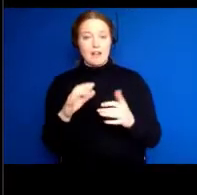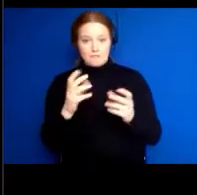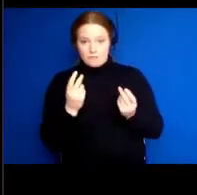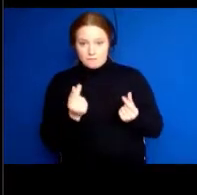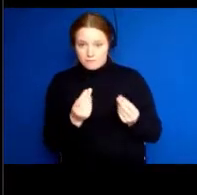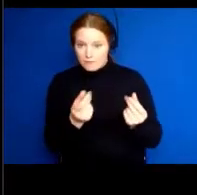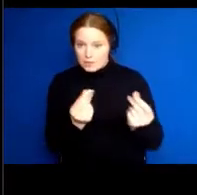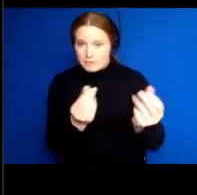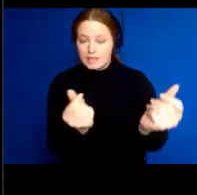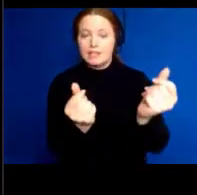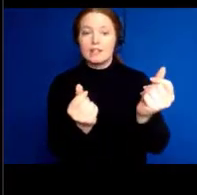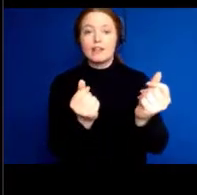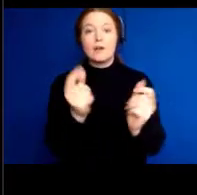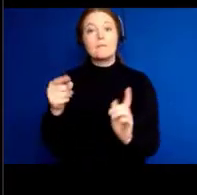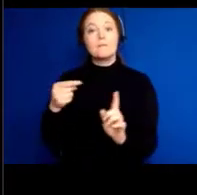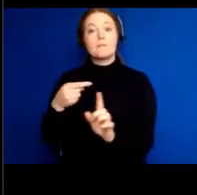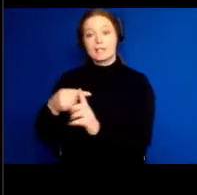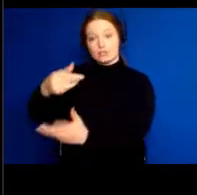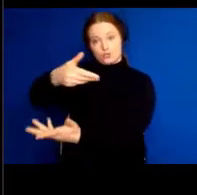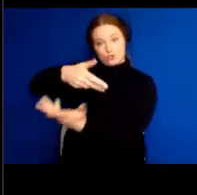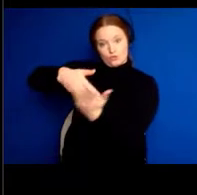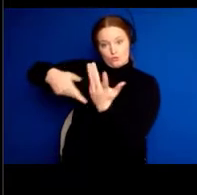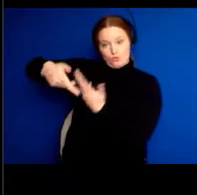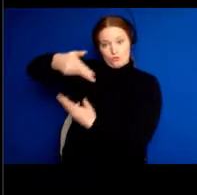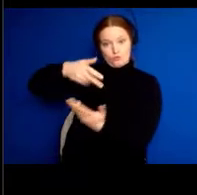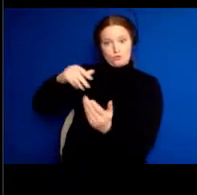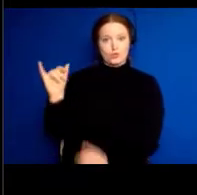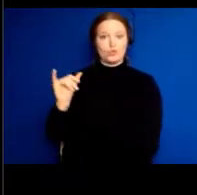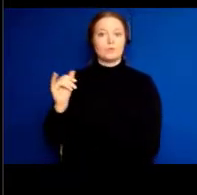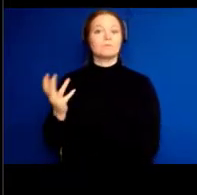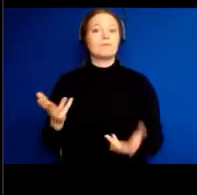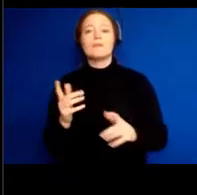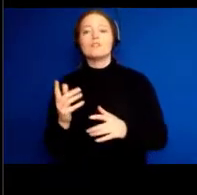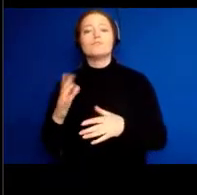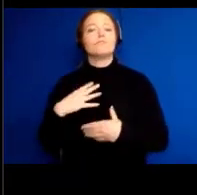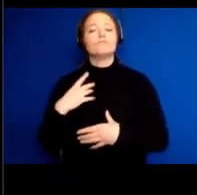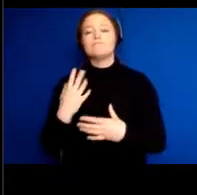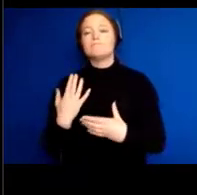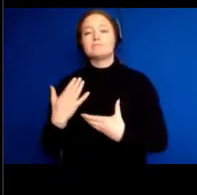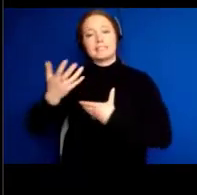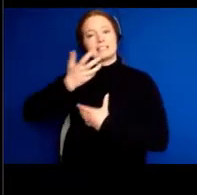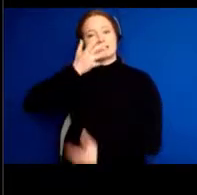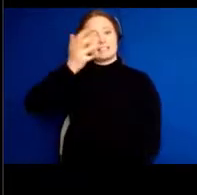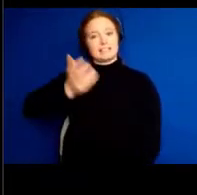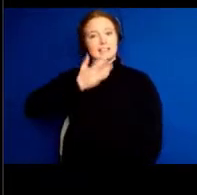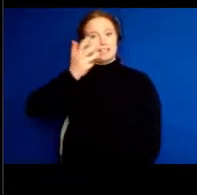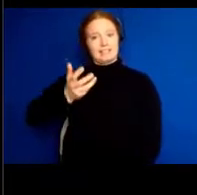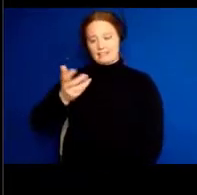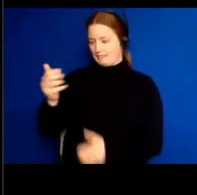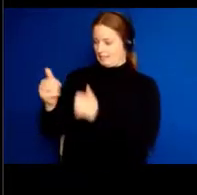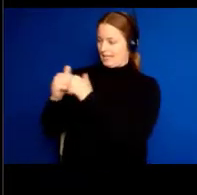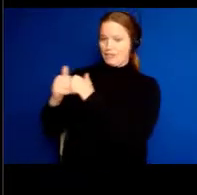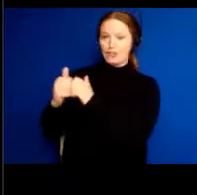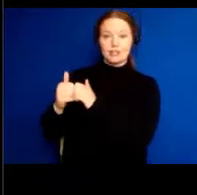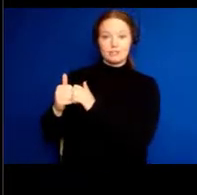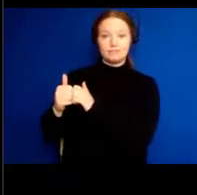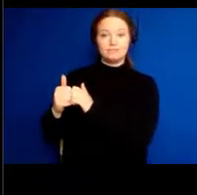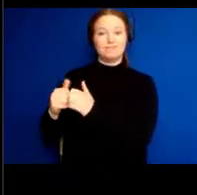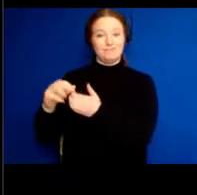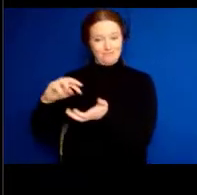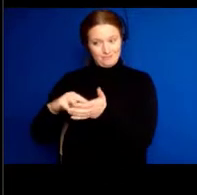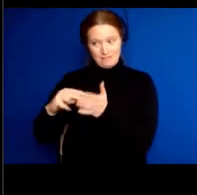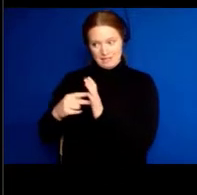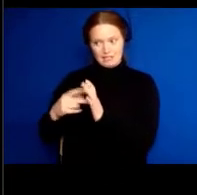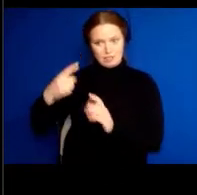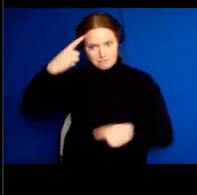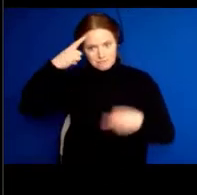So if you are singing together, you know, you have to work together, you have to collaborate. And